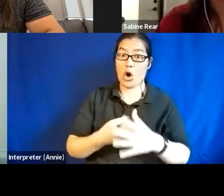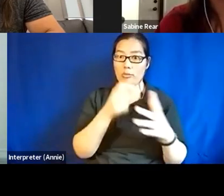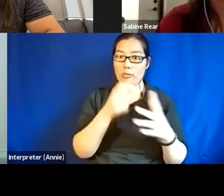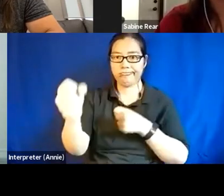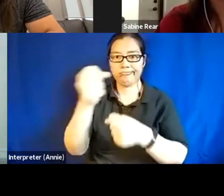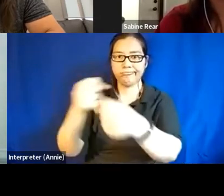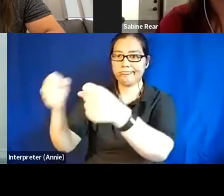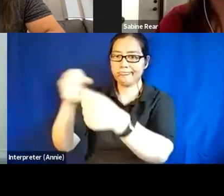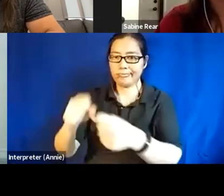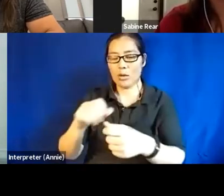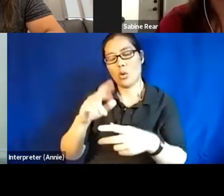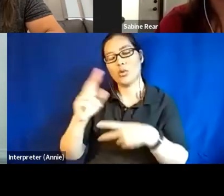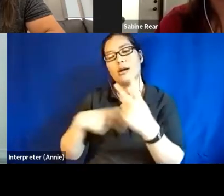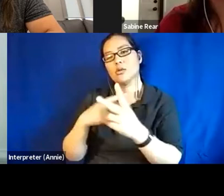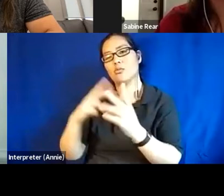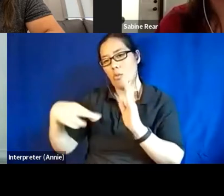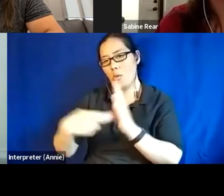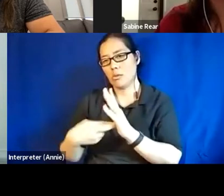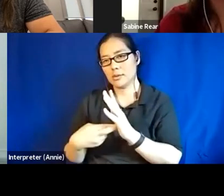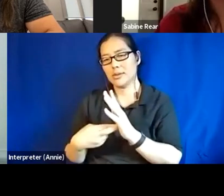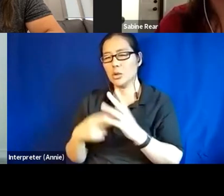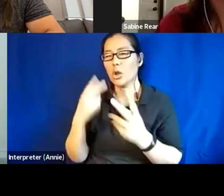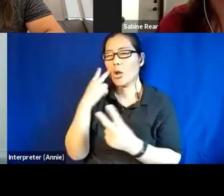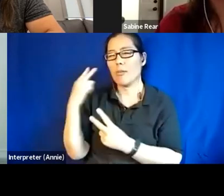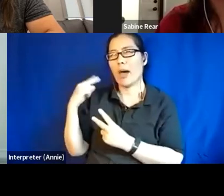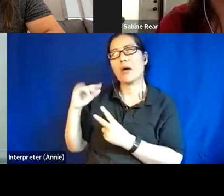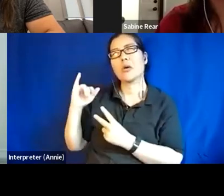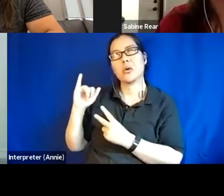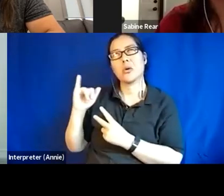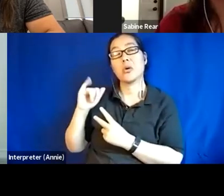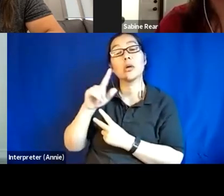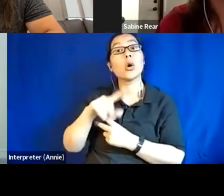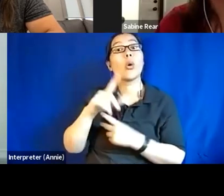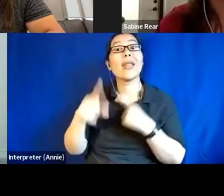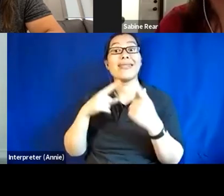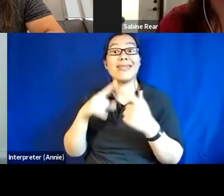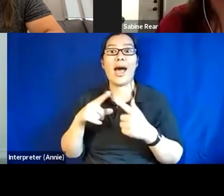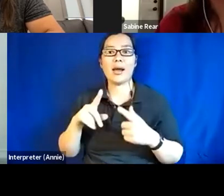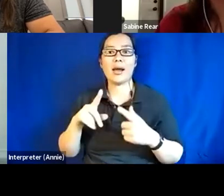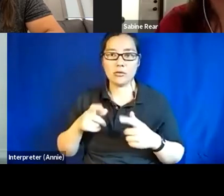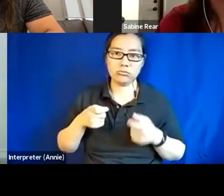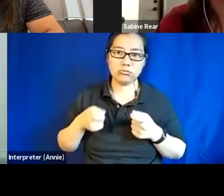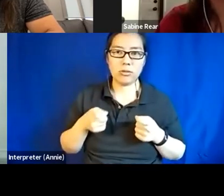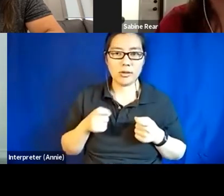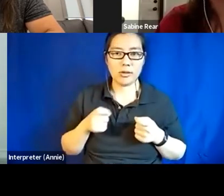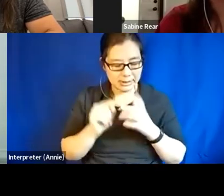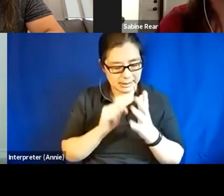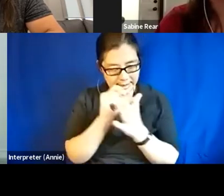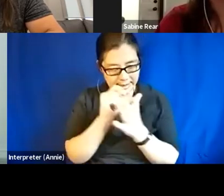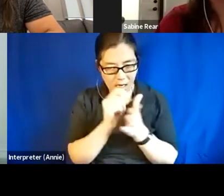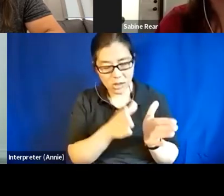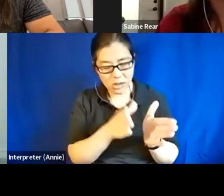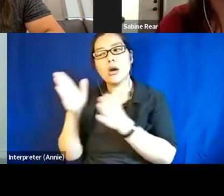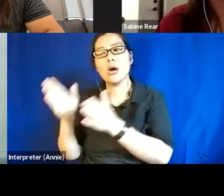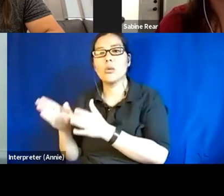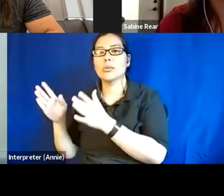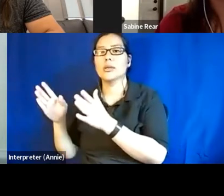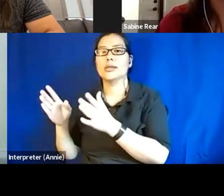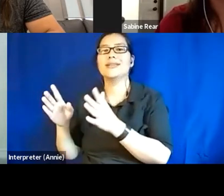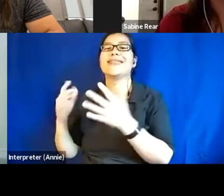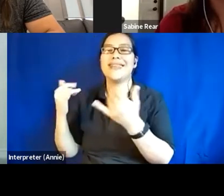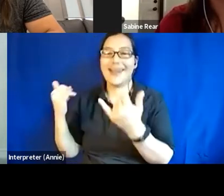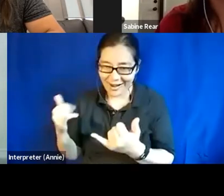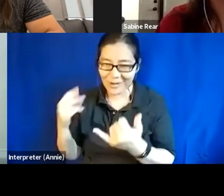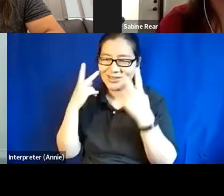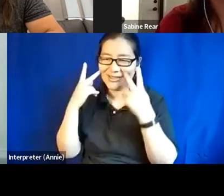can look back at many roles. Uh, that regulation stage, move into a, uh, full range of, uh,